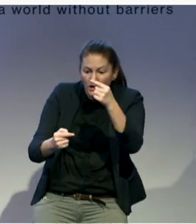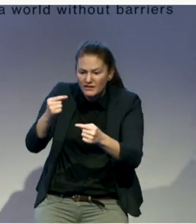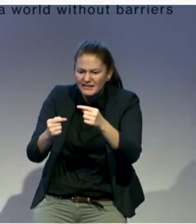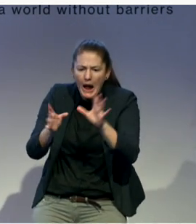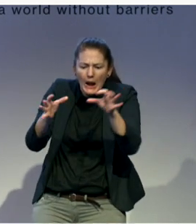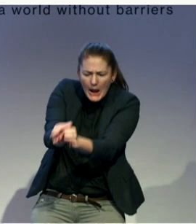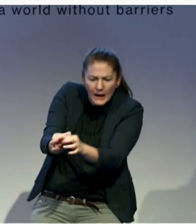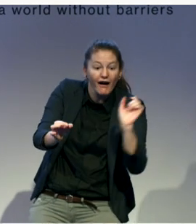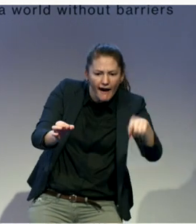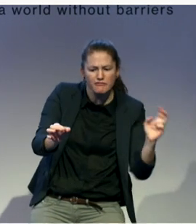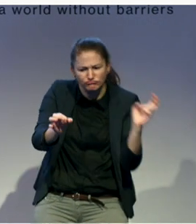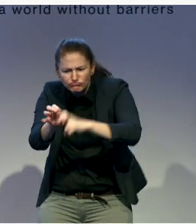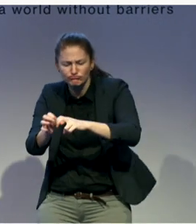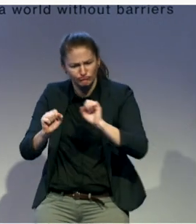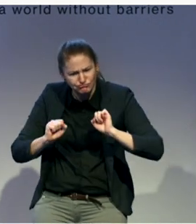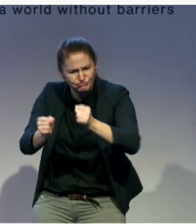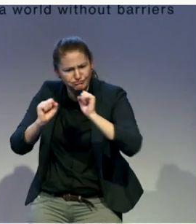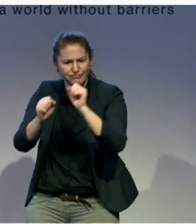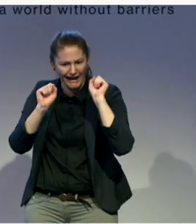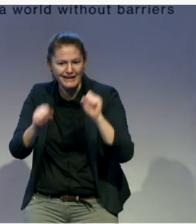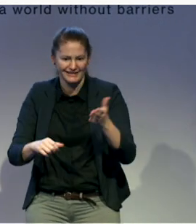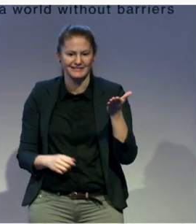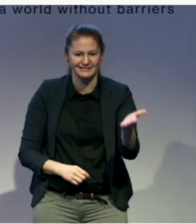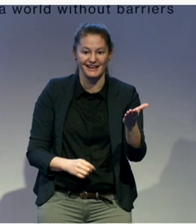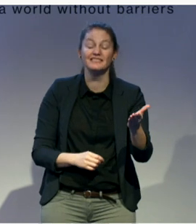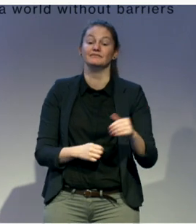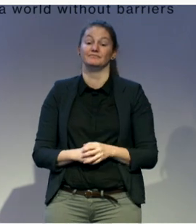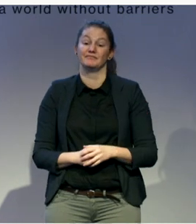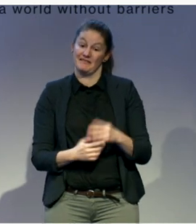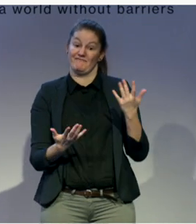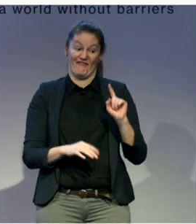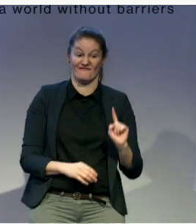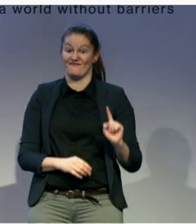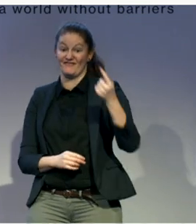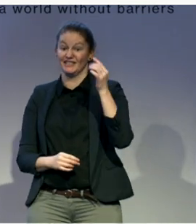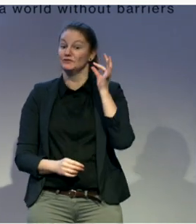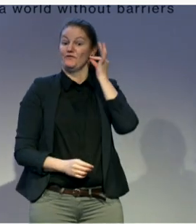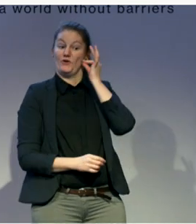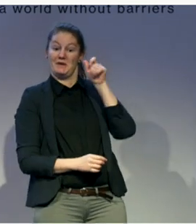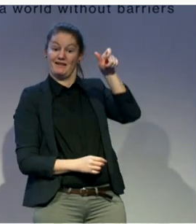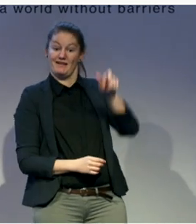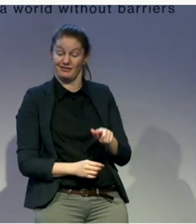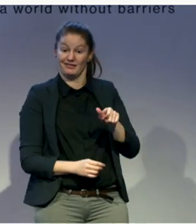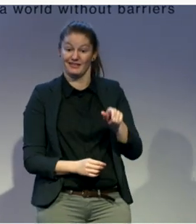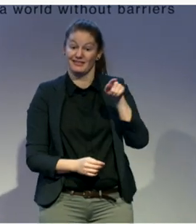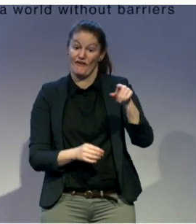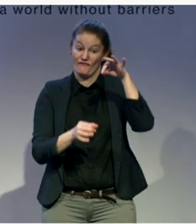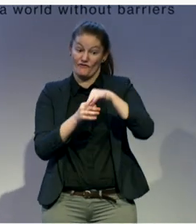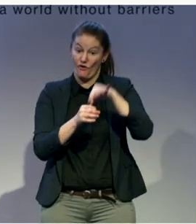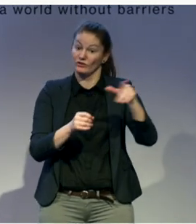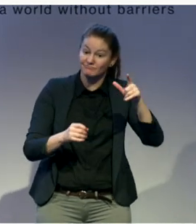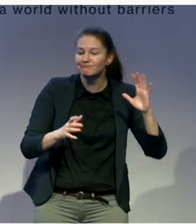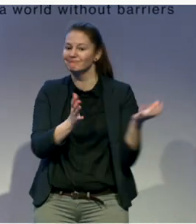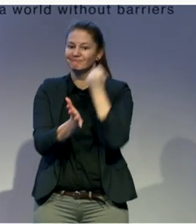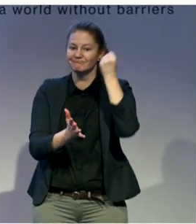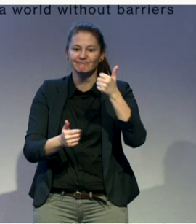Panchayat became the first wheelchair-using woman to win an election in Odisha, and she is one of many people with disabilities who are changing the landscape of